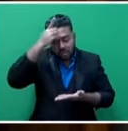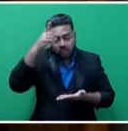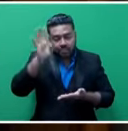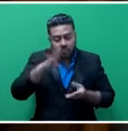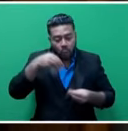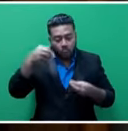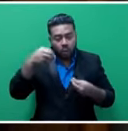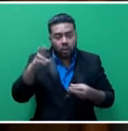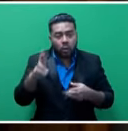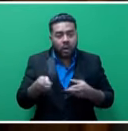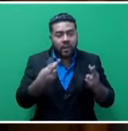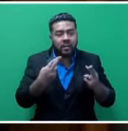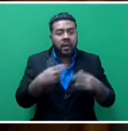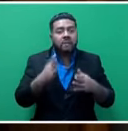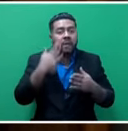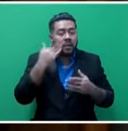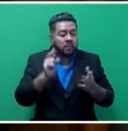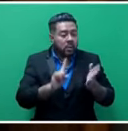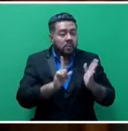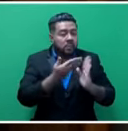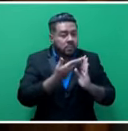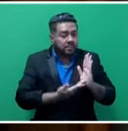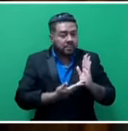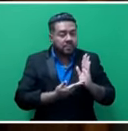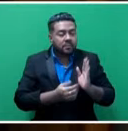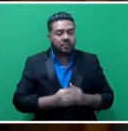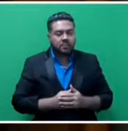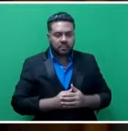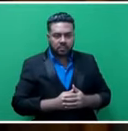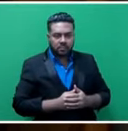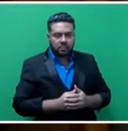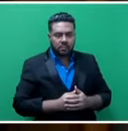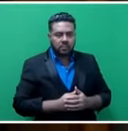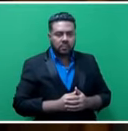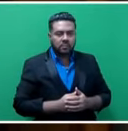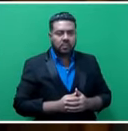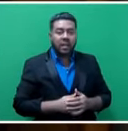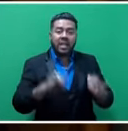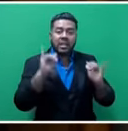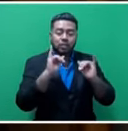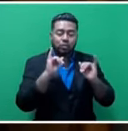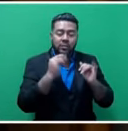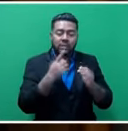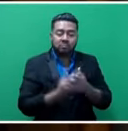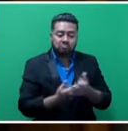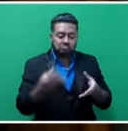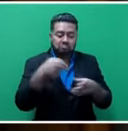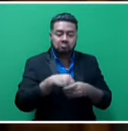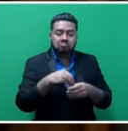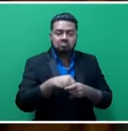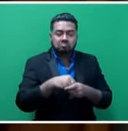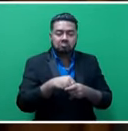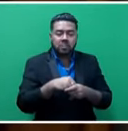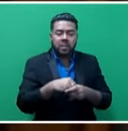and findings. Mr Speaker, for main issues highlighted by